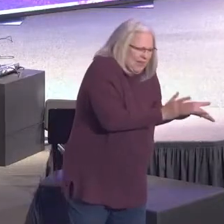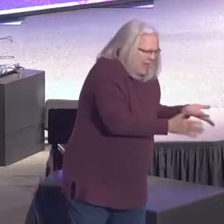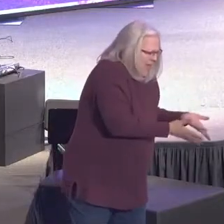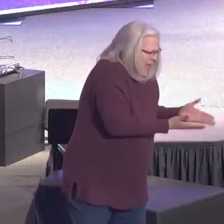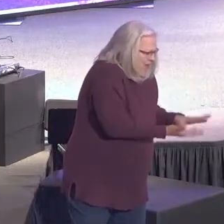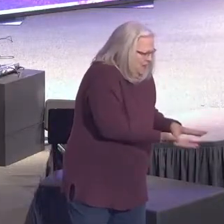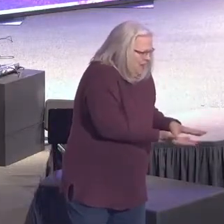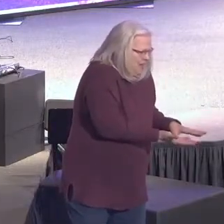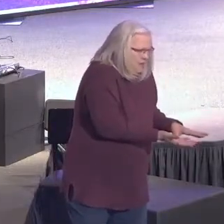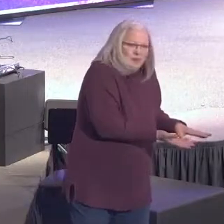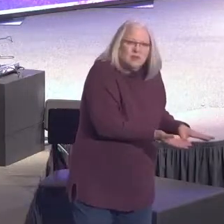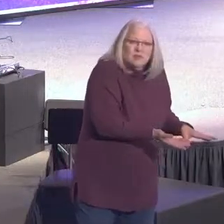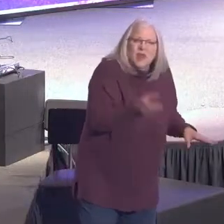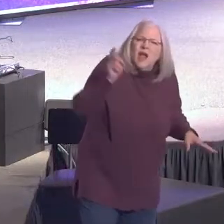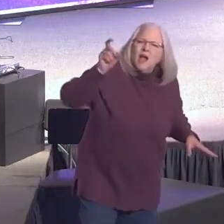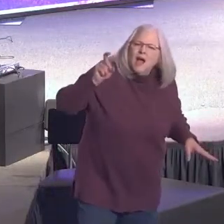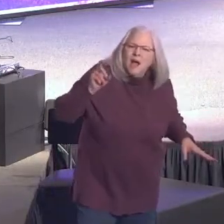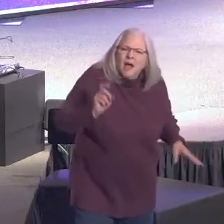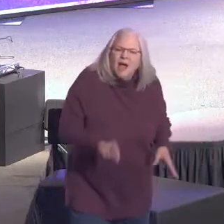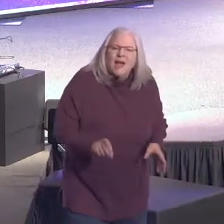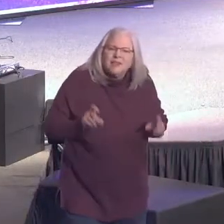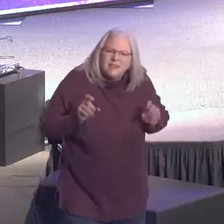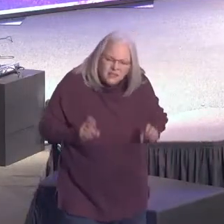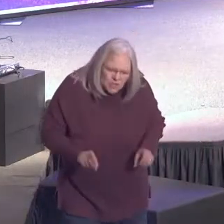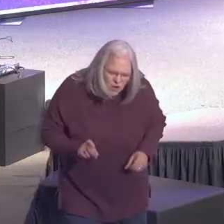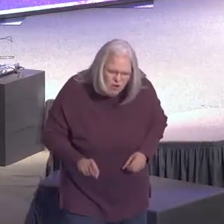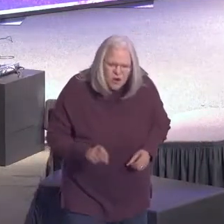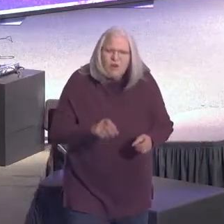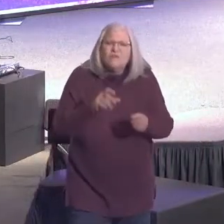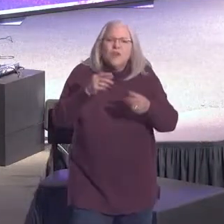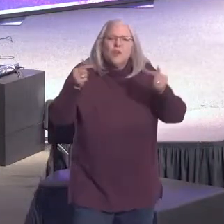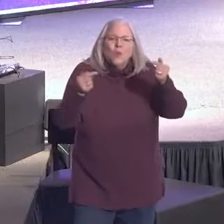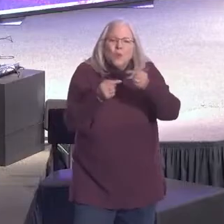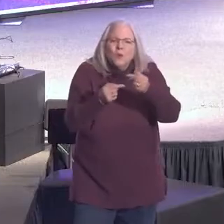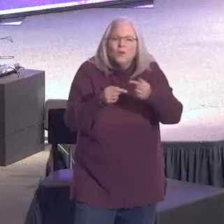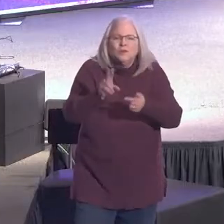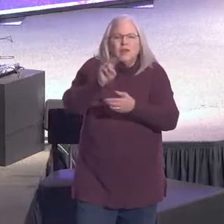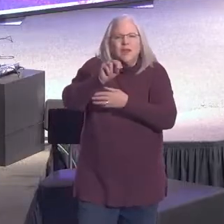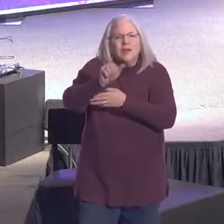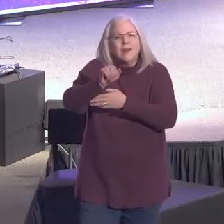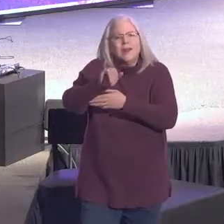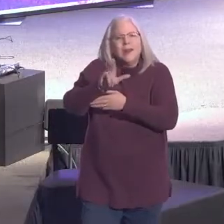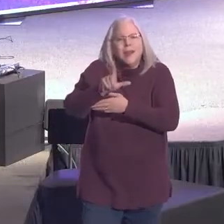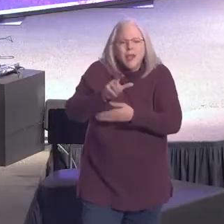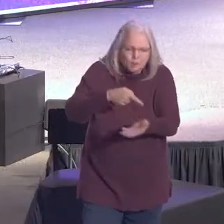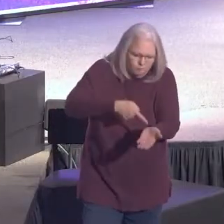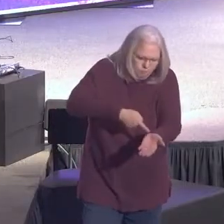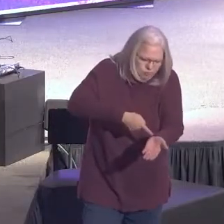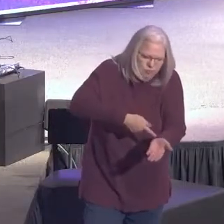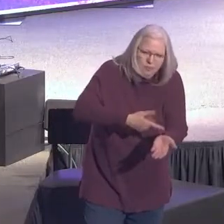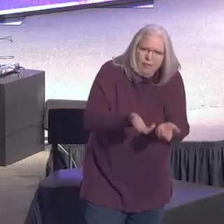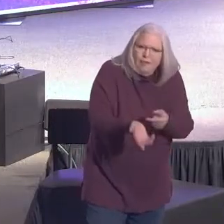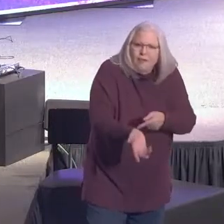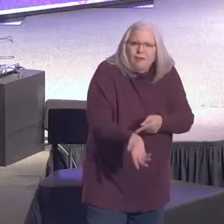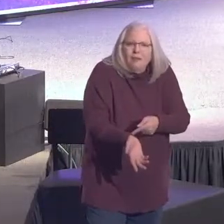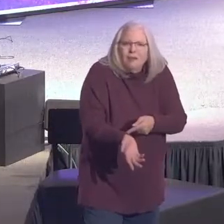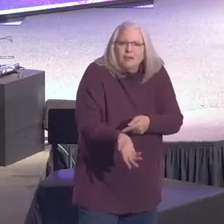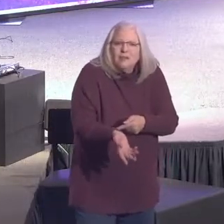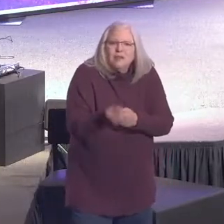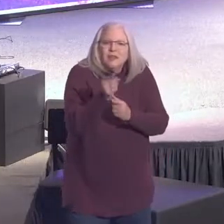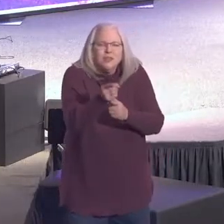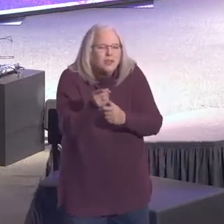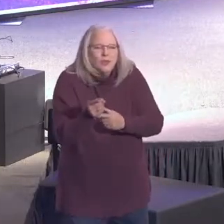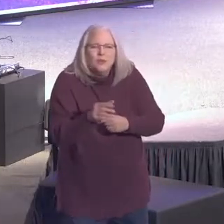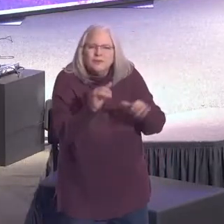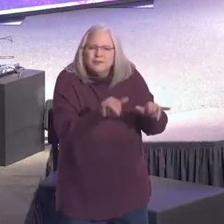I deserve the nails. I deserve the wounds. You deserve the nails. You deserve the